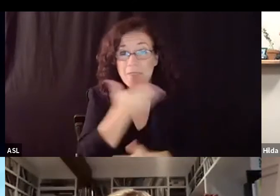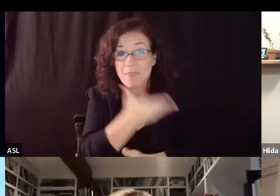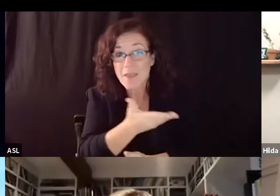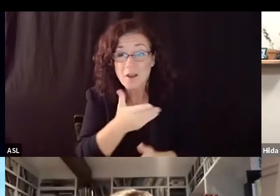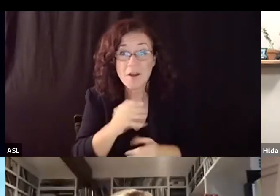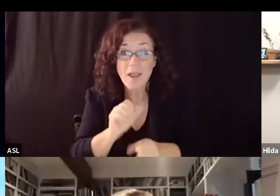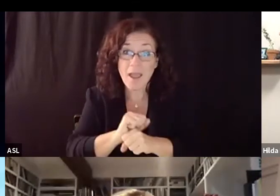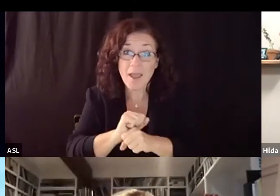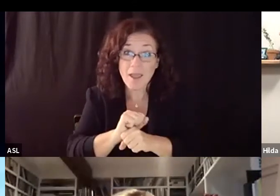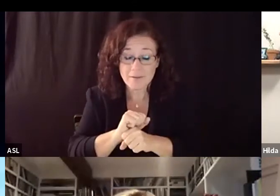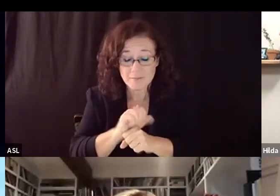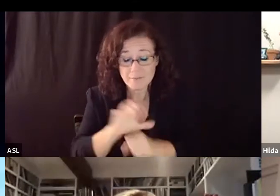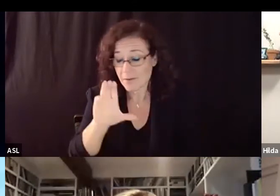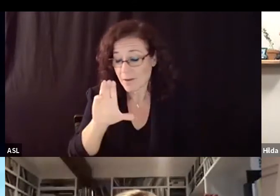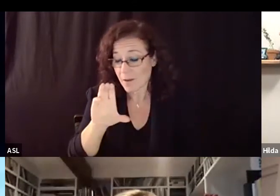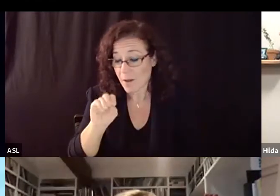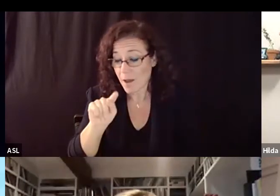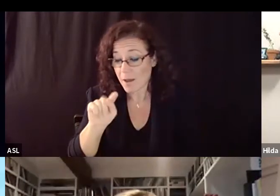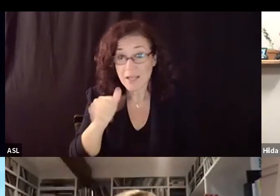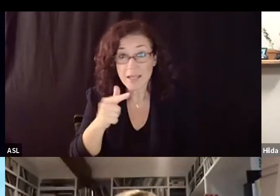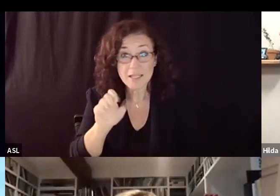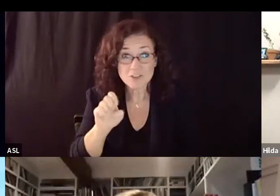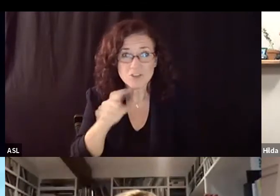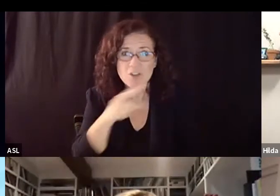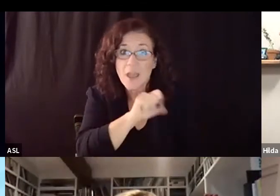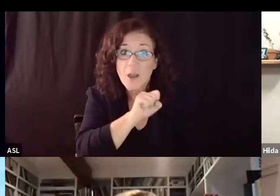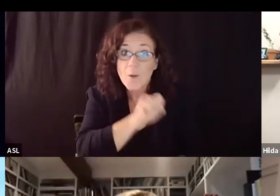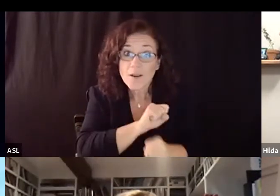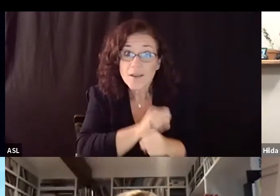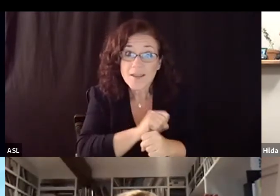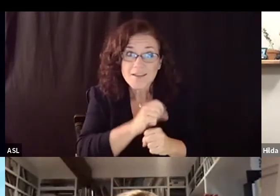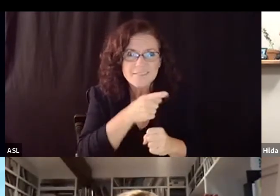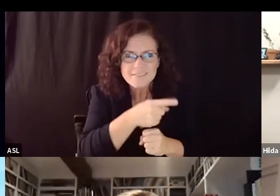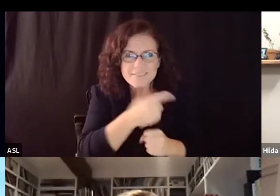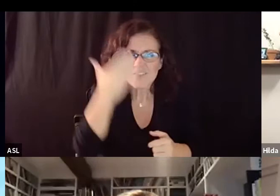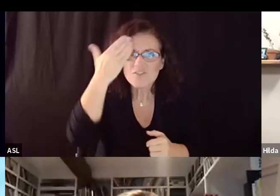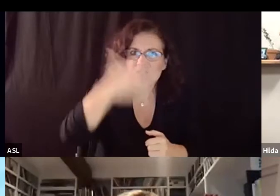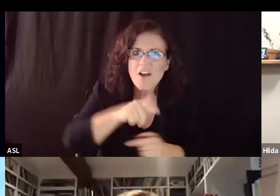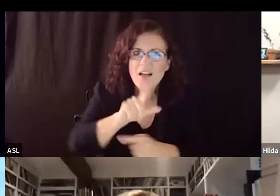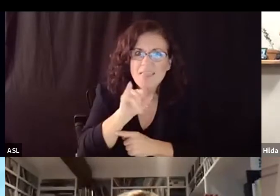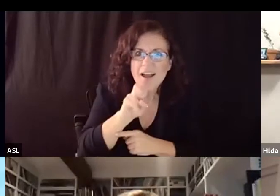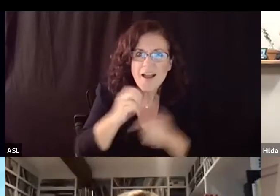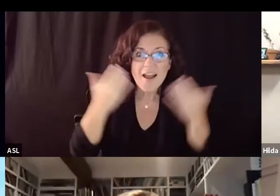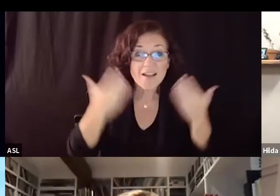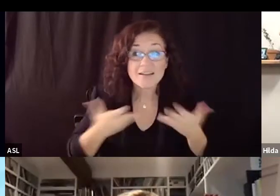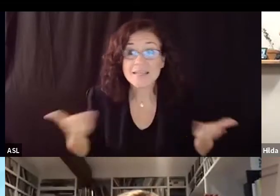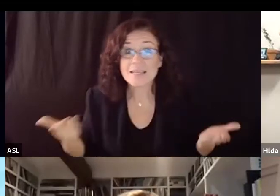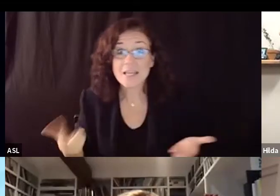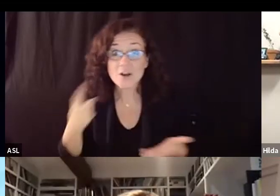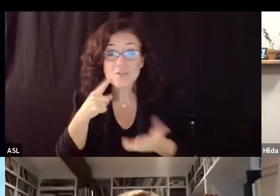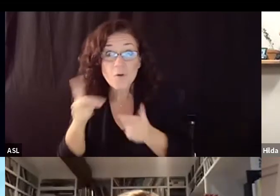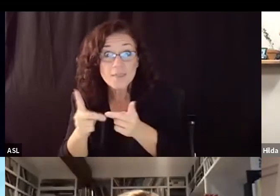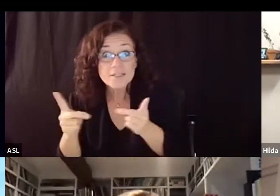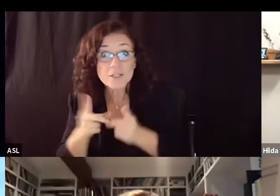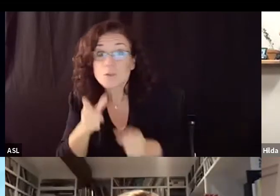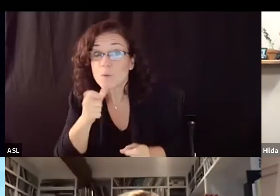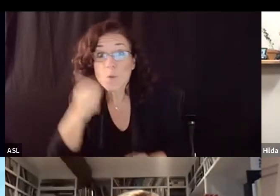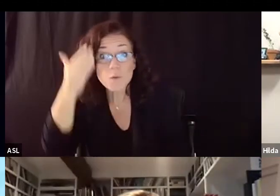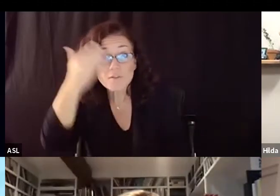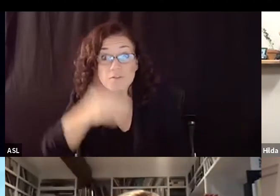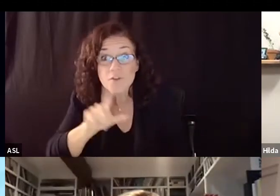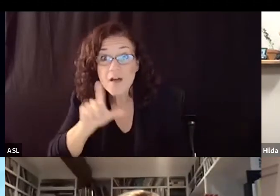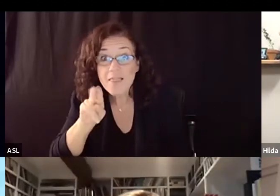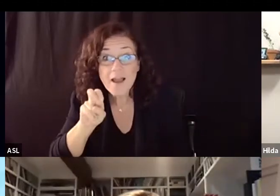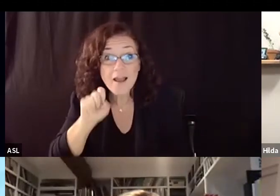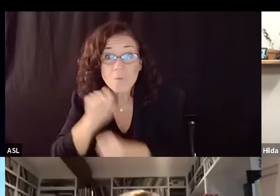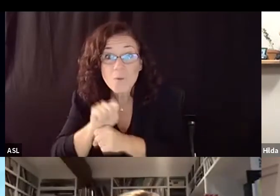thing please do not forget your frontline workers the teachers who are developing these relationships with the kids